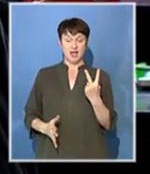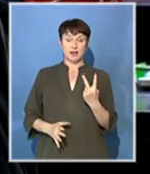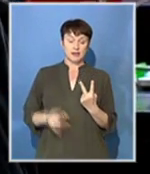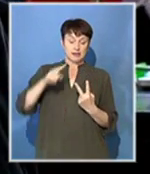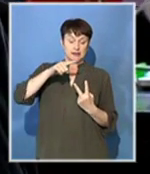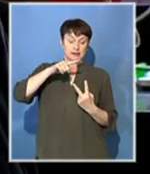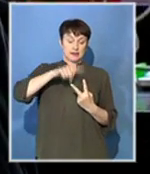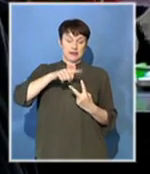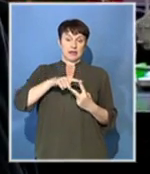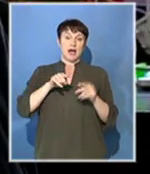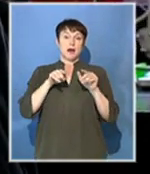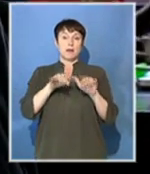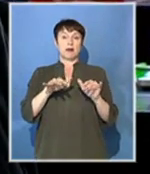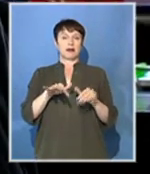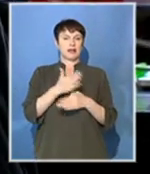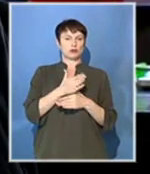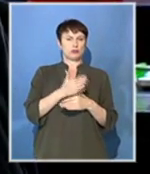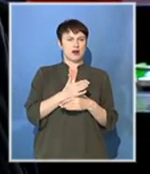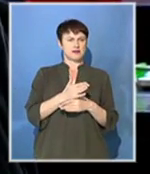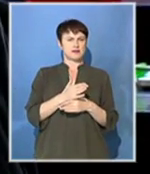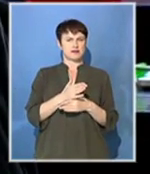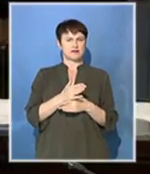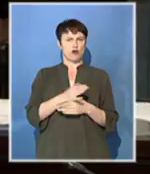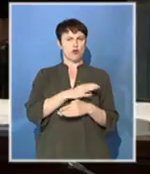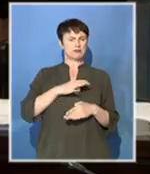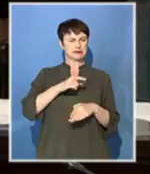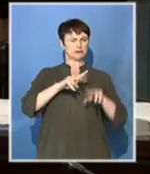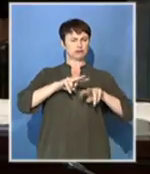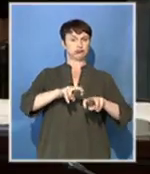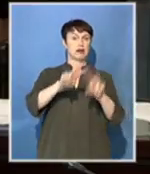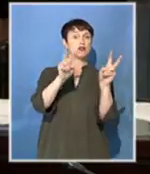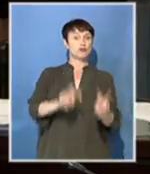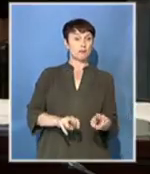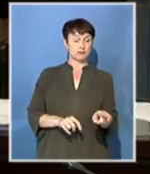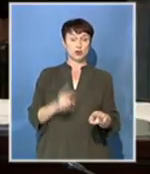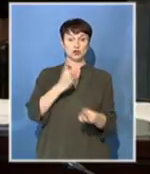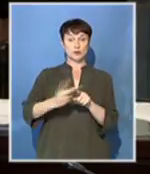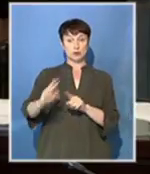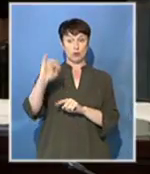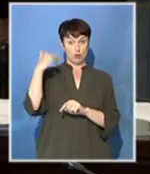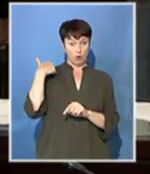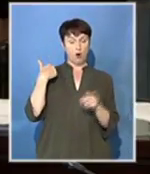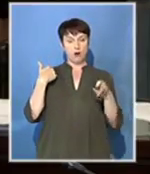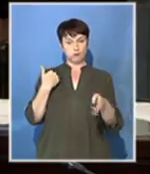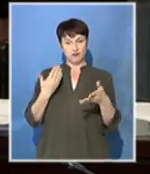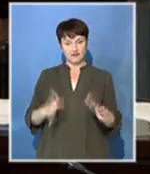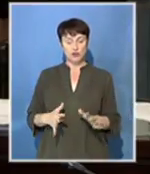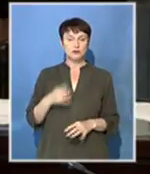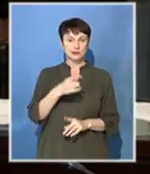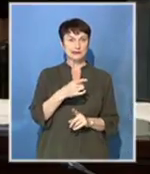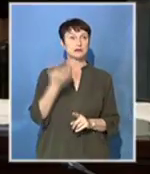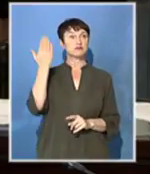Enterprises Committee inquiry into ESCOM. It last sat two weeks ago when former ESCOM Board